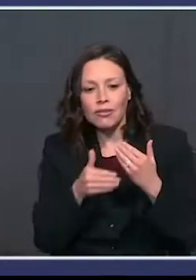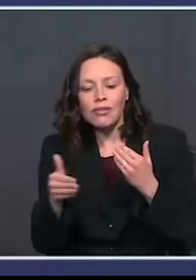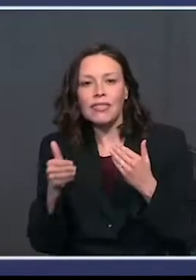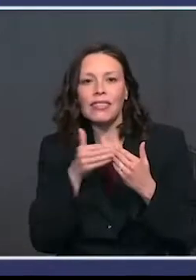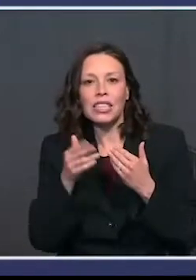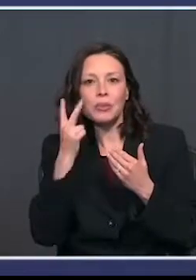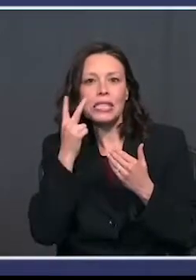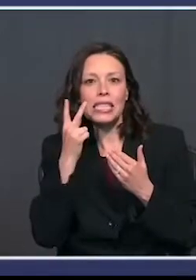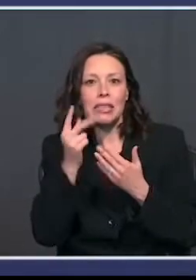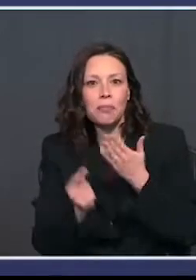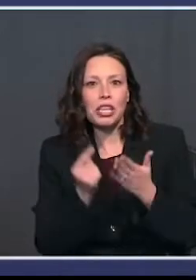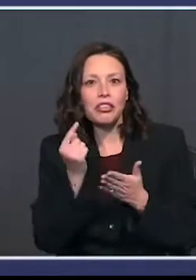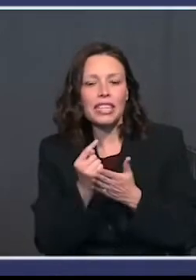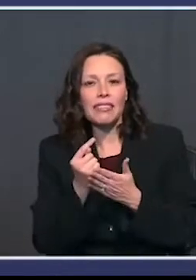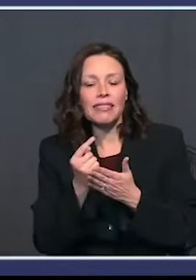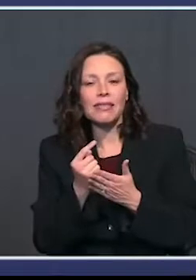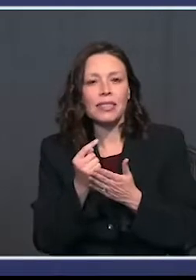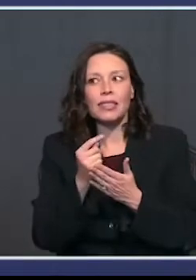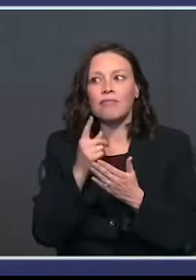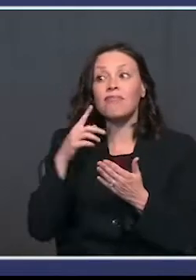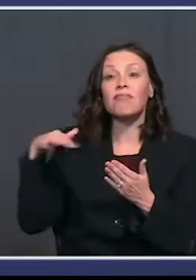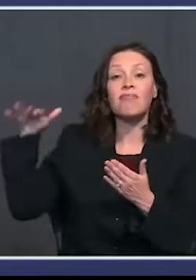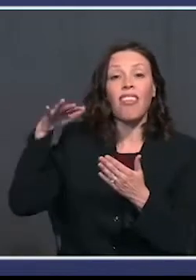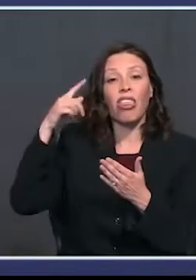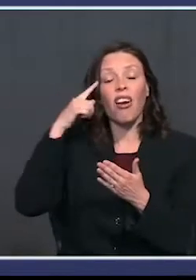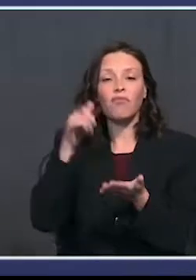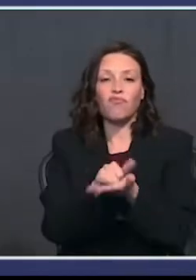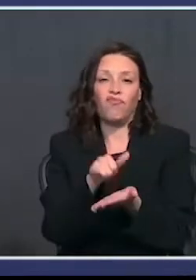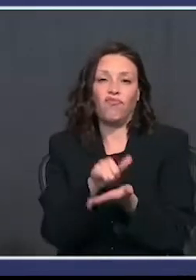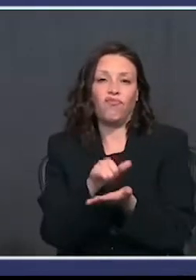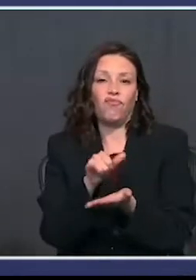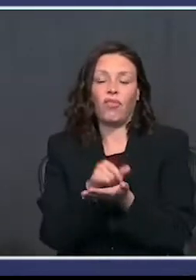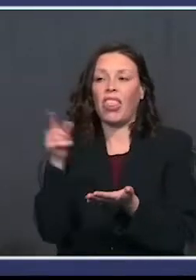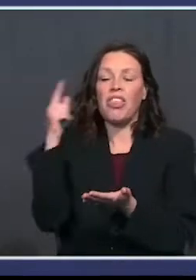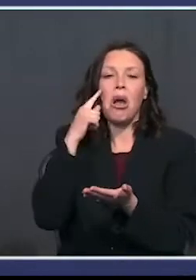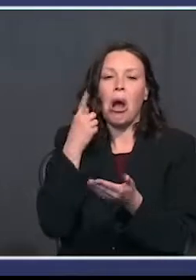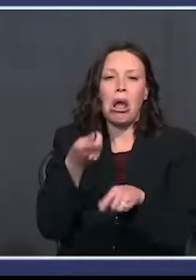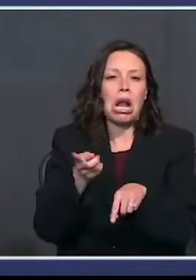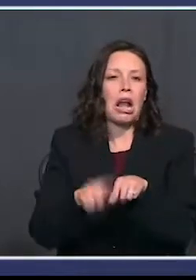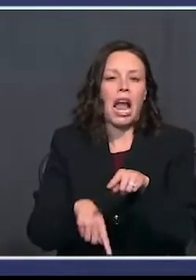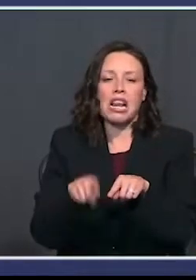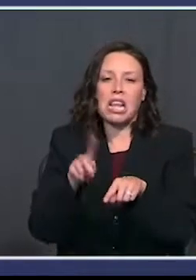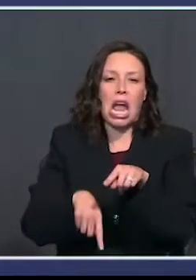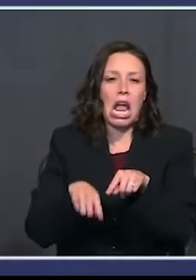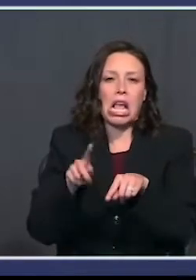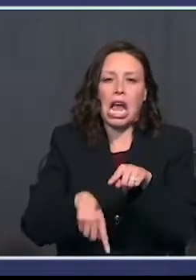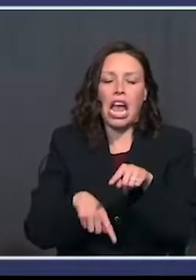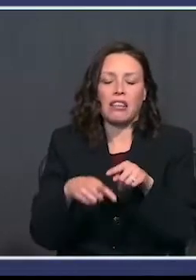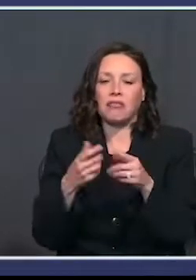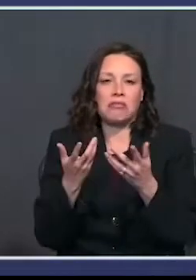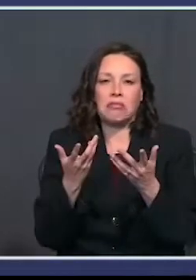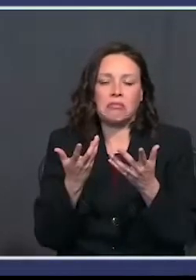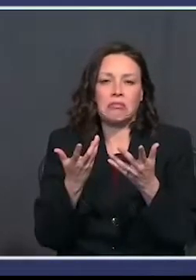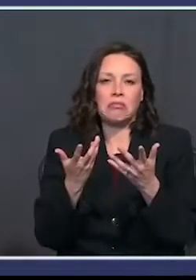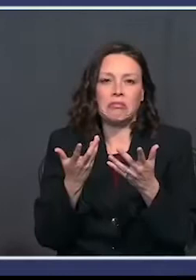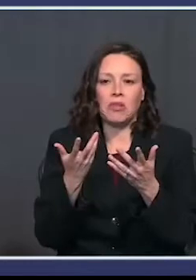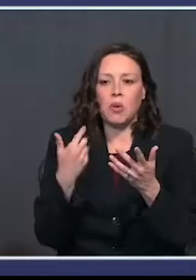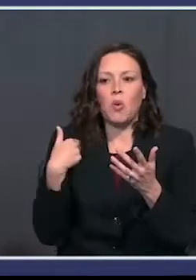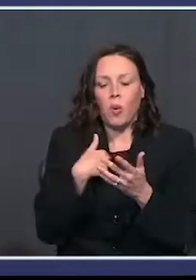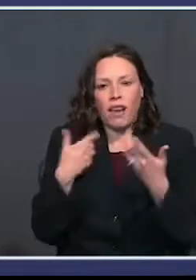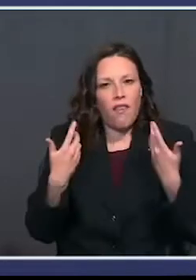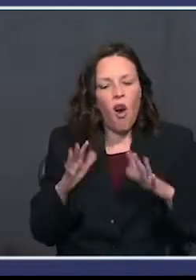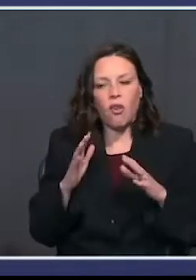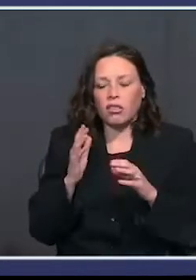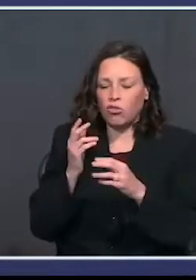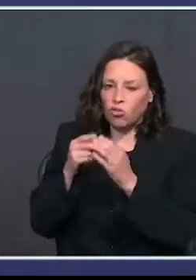time because nobody thought this was possible. Nobody thought it was even remotely possible to do what we've